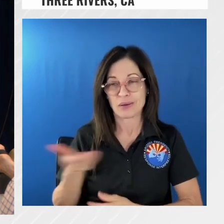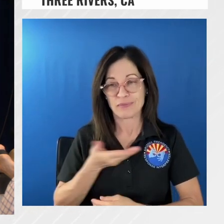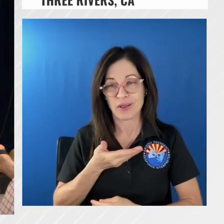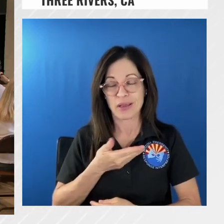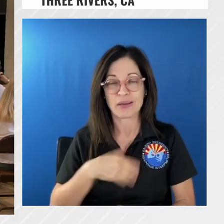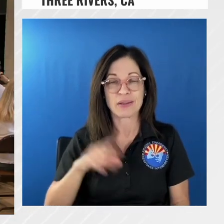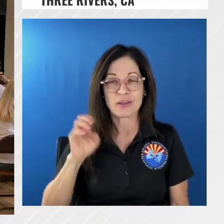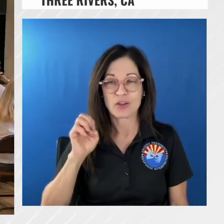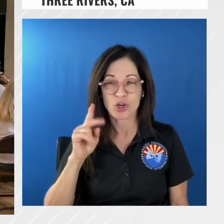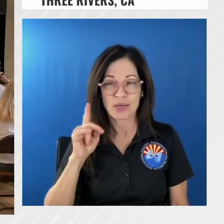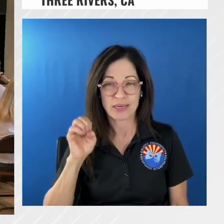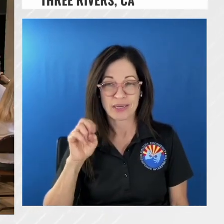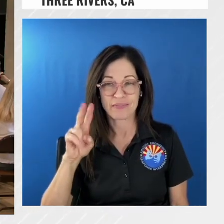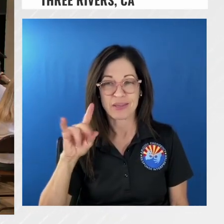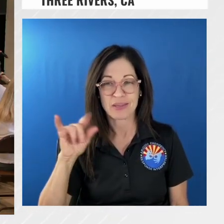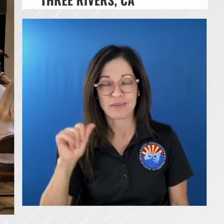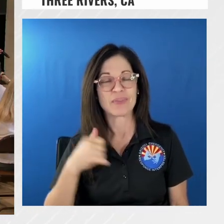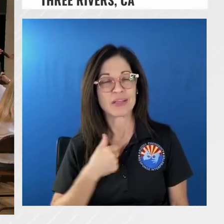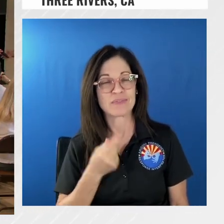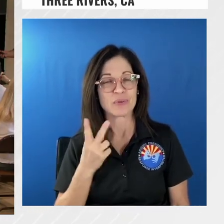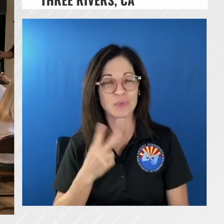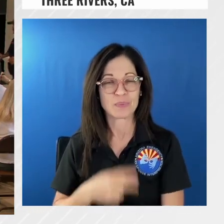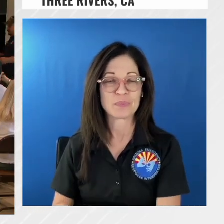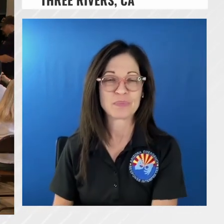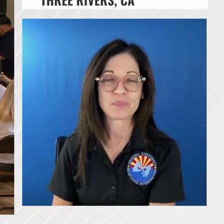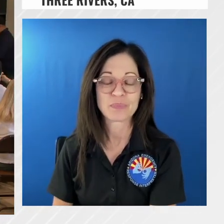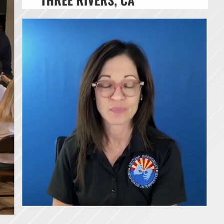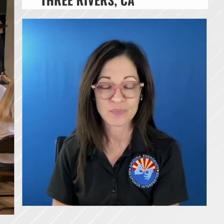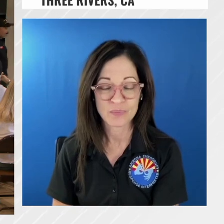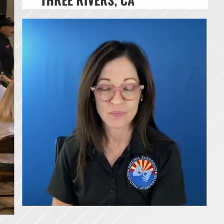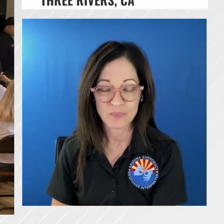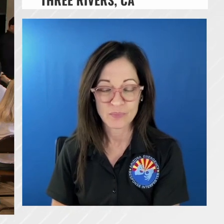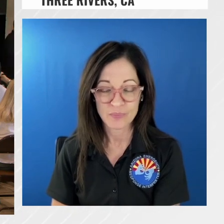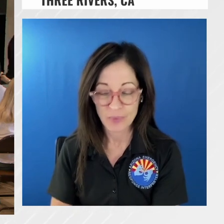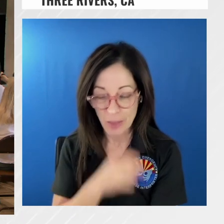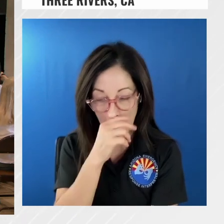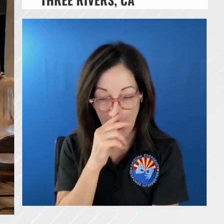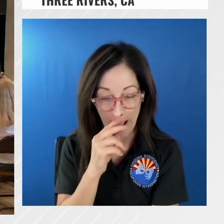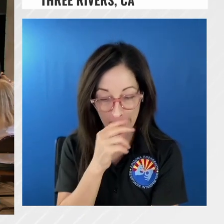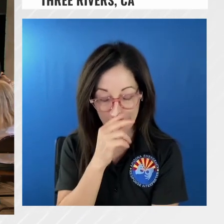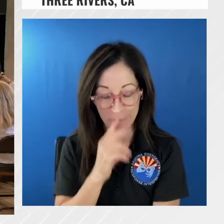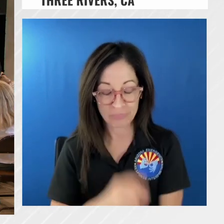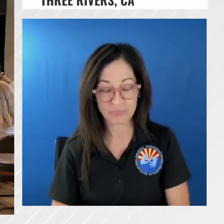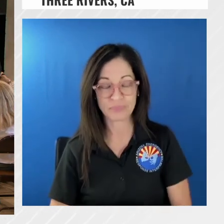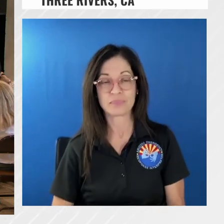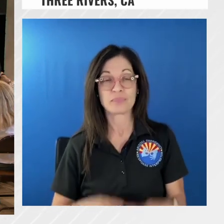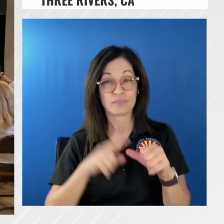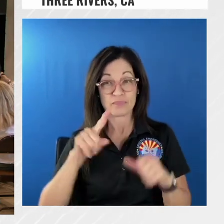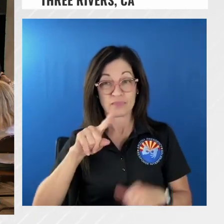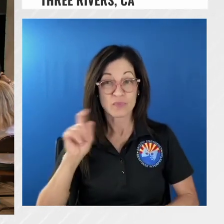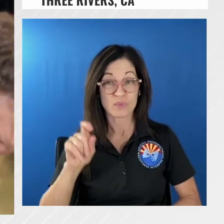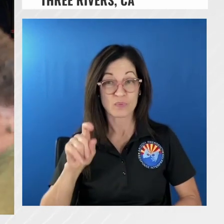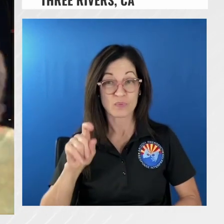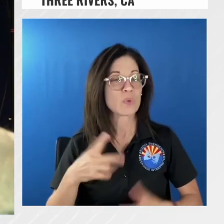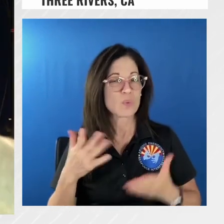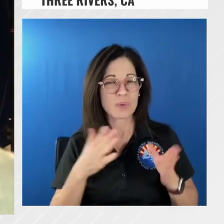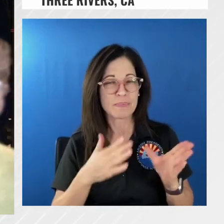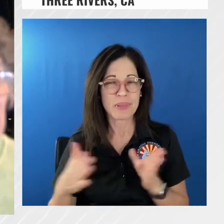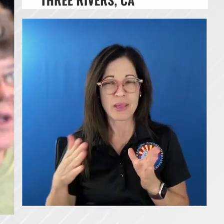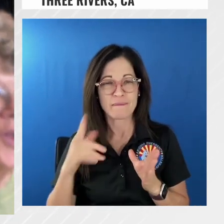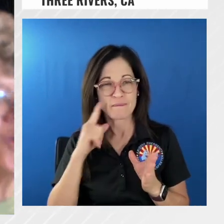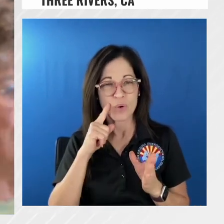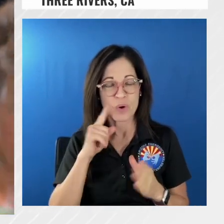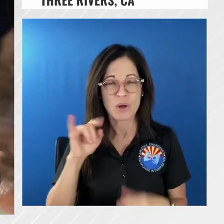okay uh the first question was uh what is the plan for mineral king